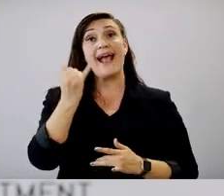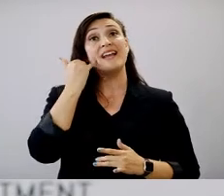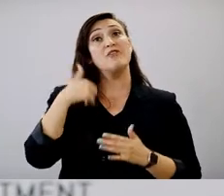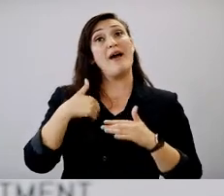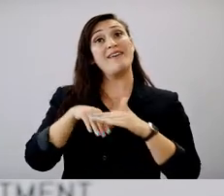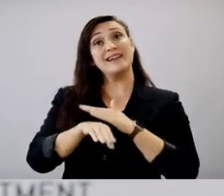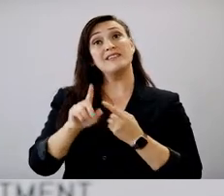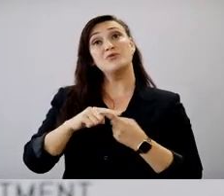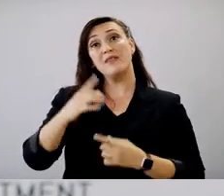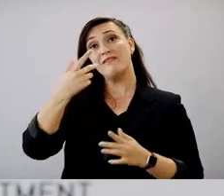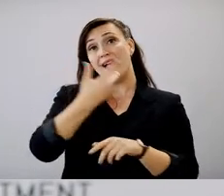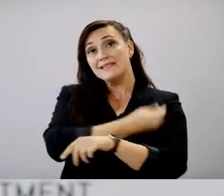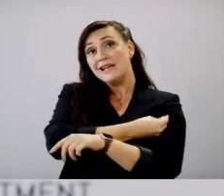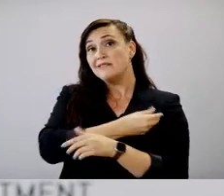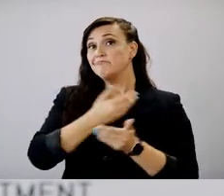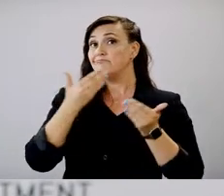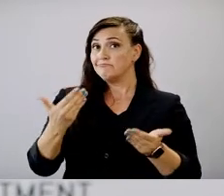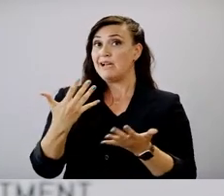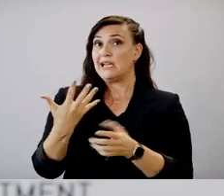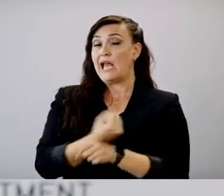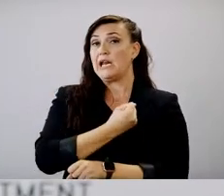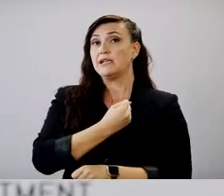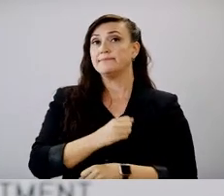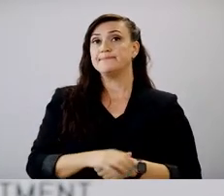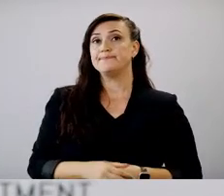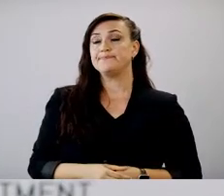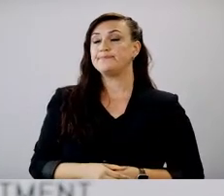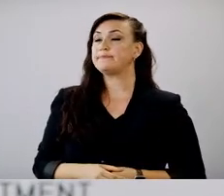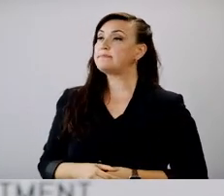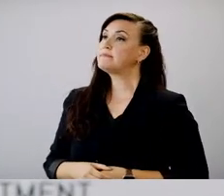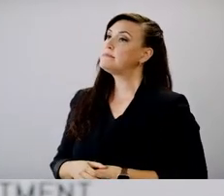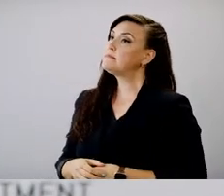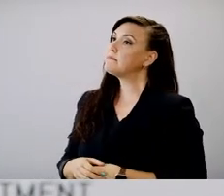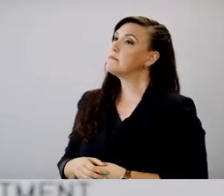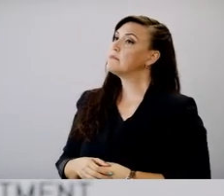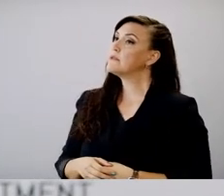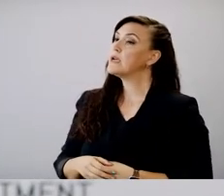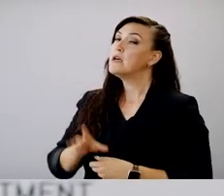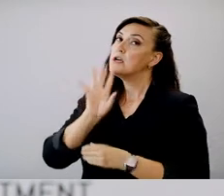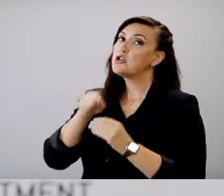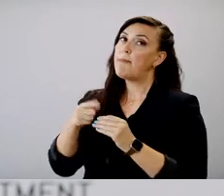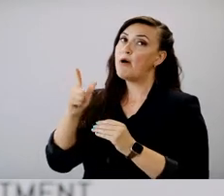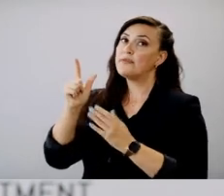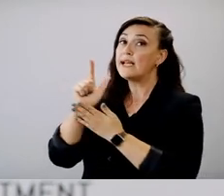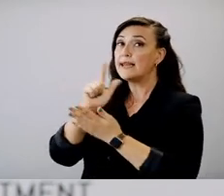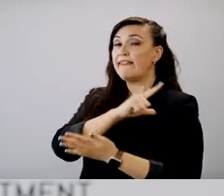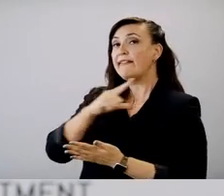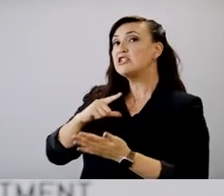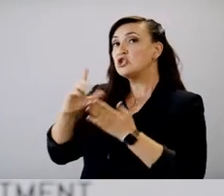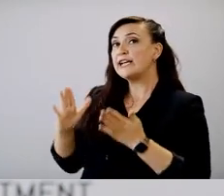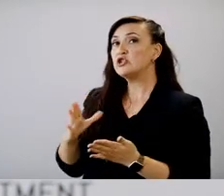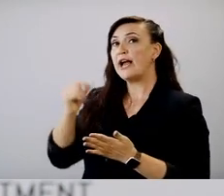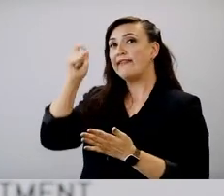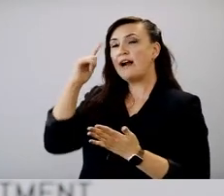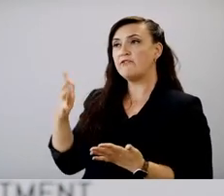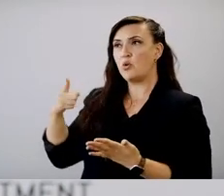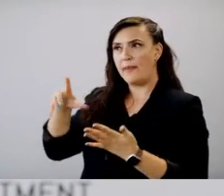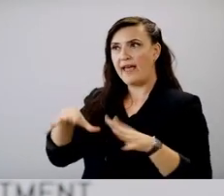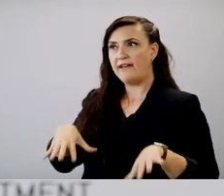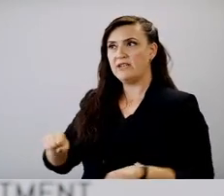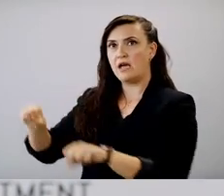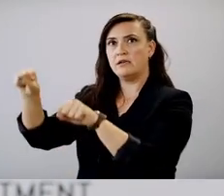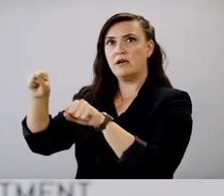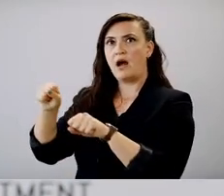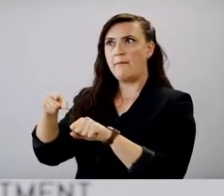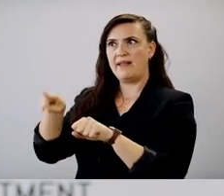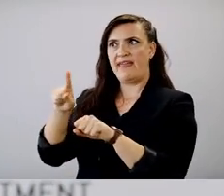vaccine when they choose to get it. Well, talk about what the legislature and governor have done because they have taken a lot of